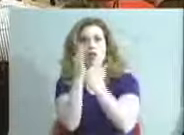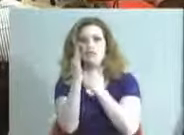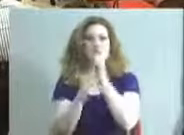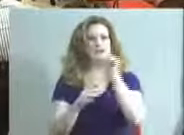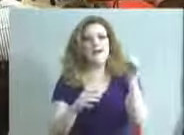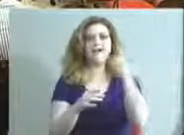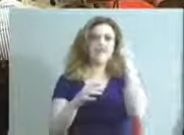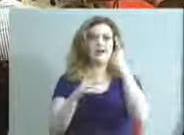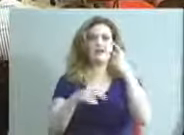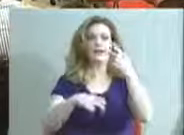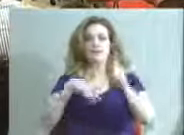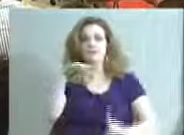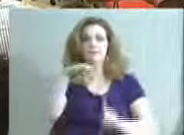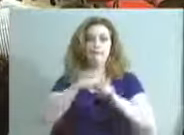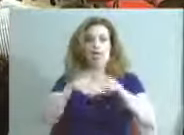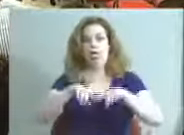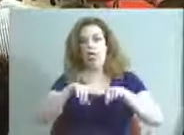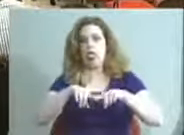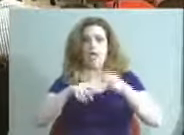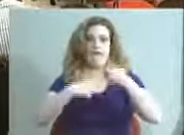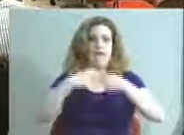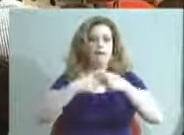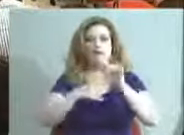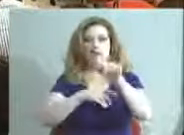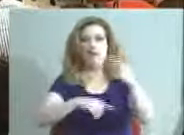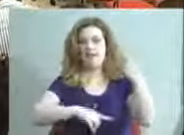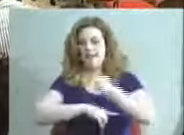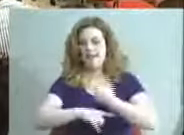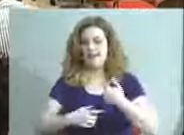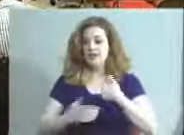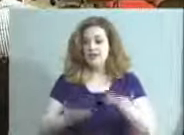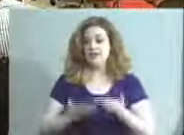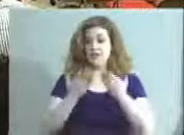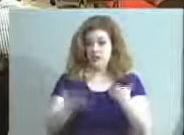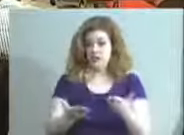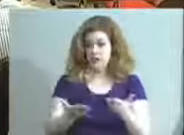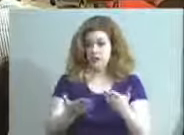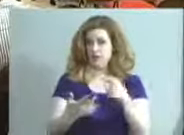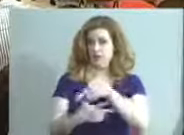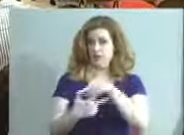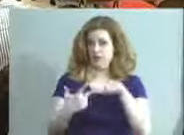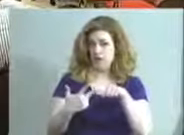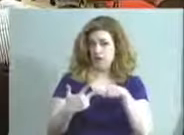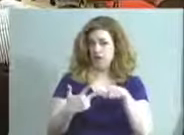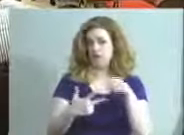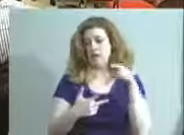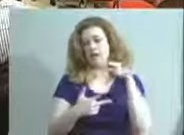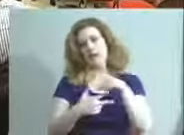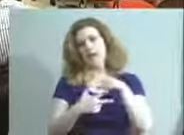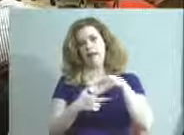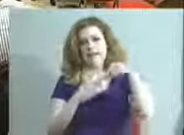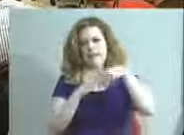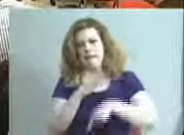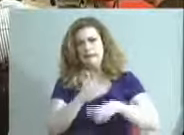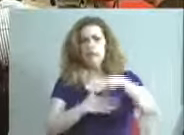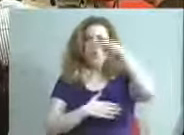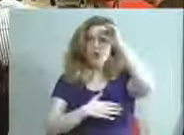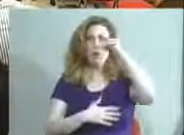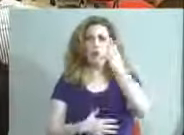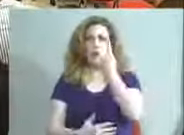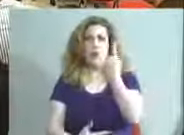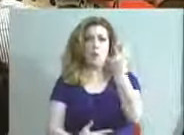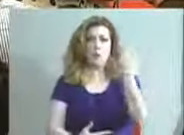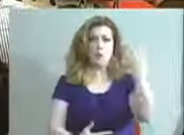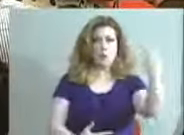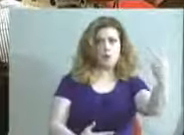Exactly. Yeah. So I would suggest, you know, if we've got the three, you know, the deeper learning, you the one, two, and three, that